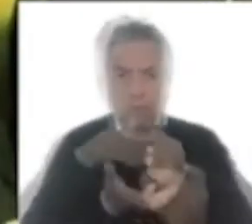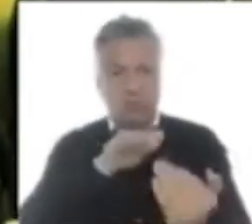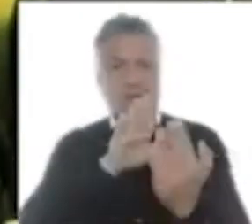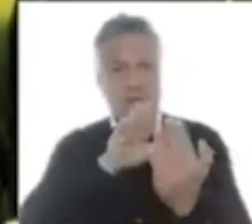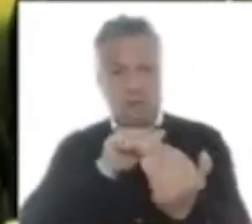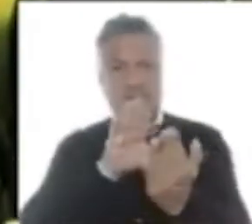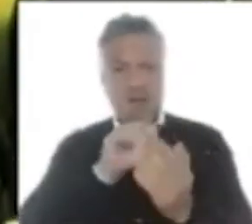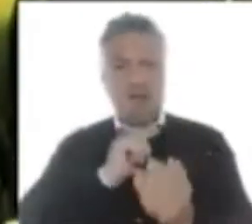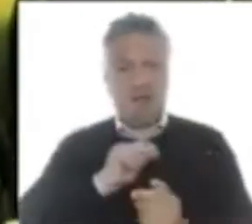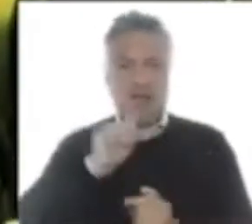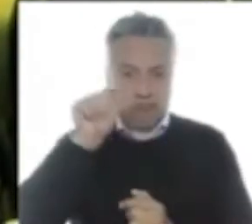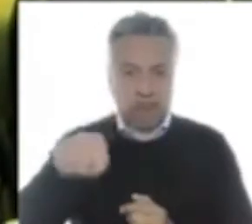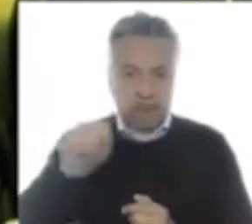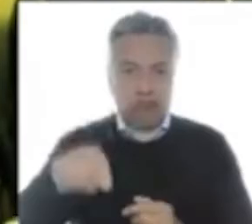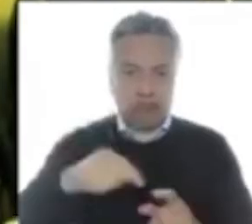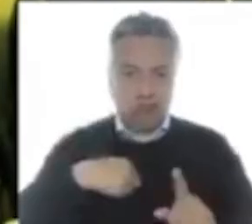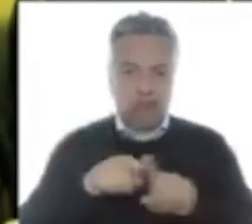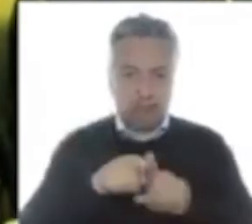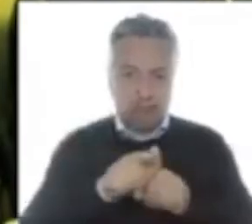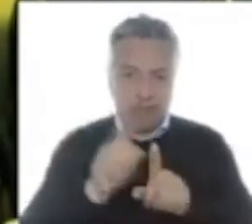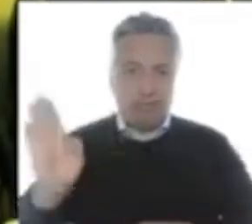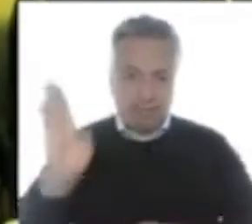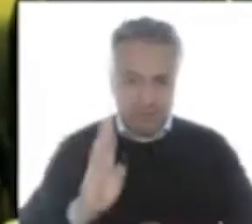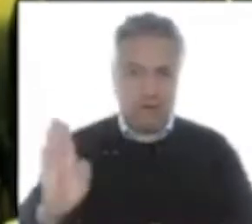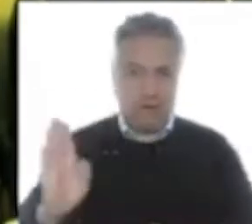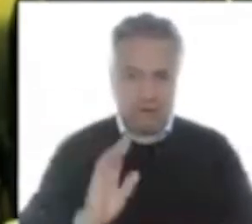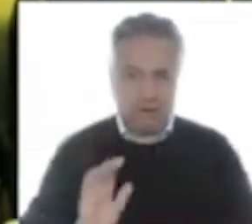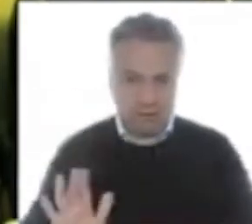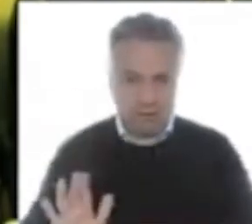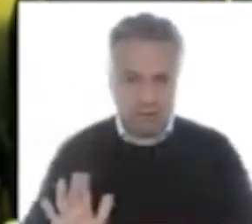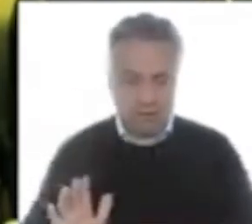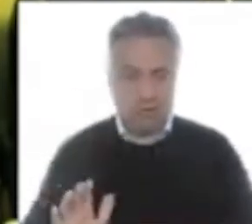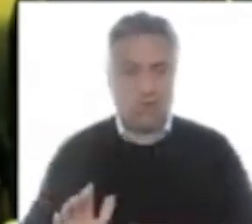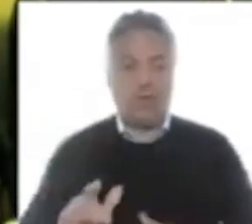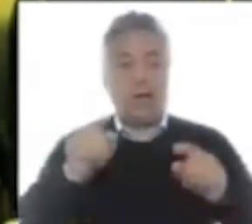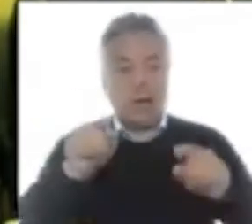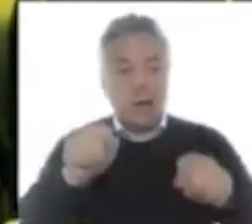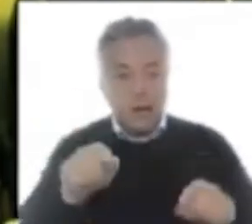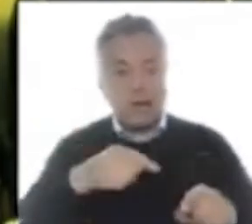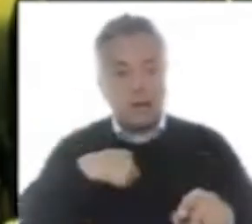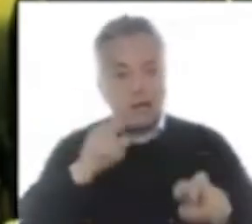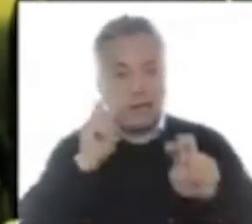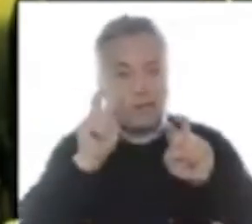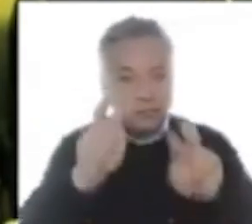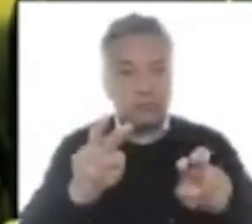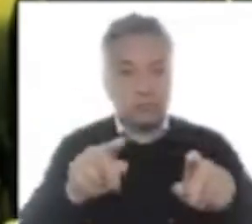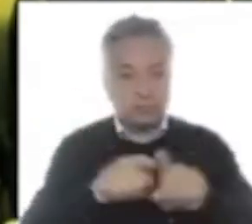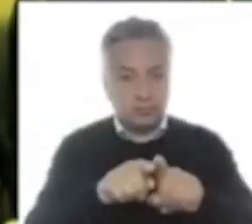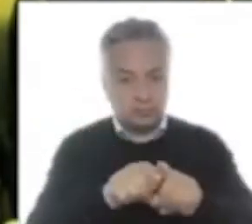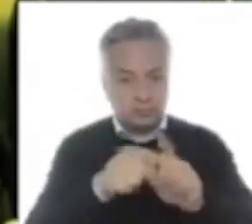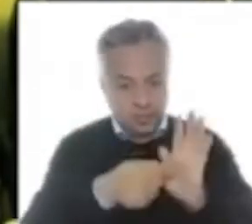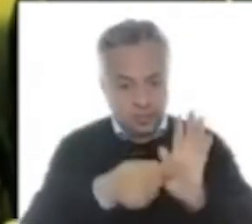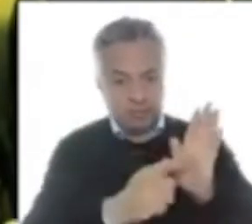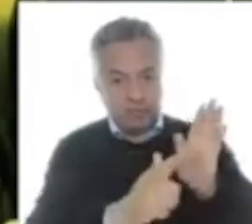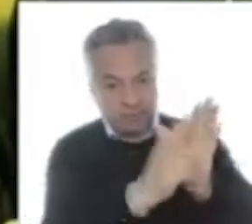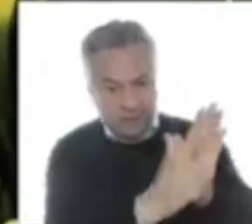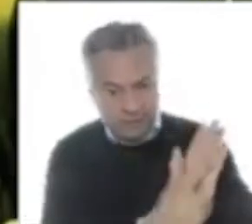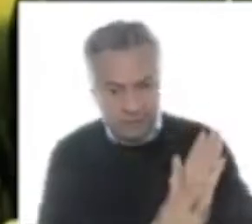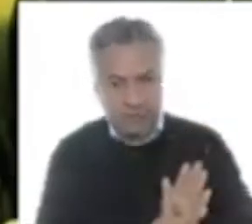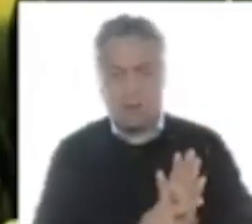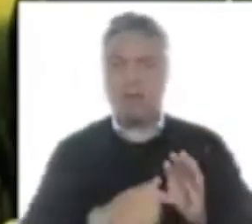are for example we are looking at our legislative framework we've changed now new legislation as it relates to children